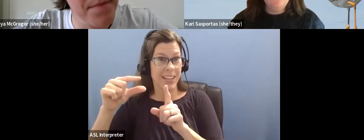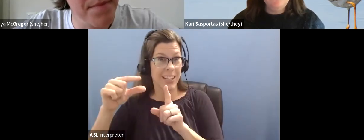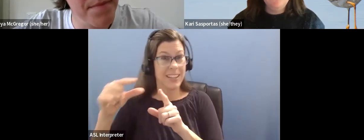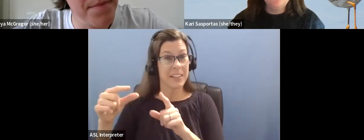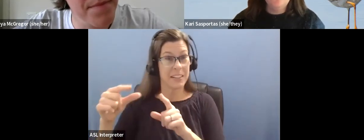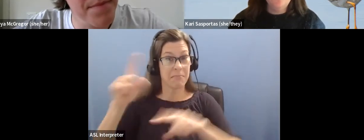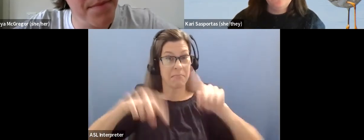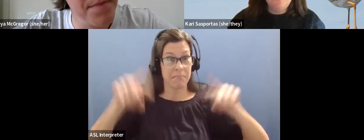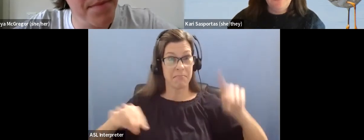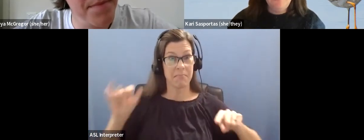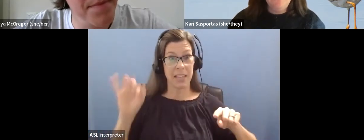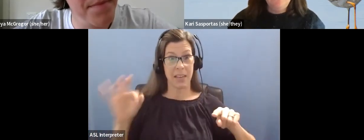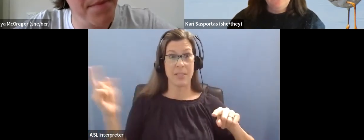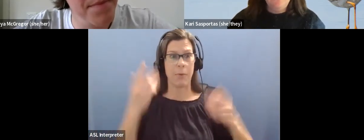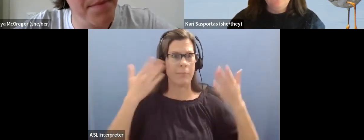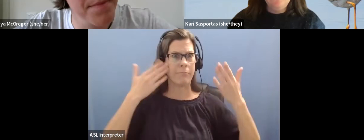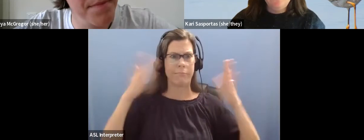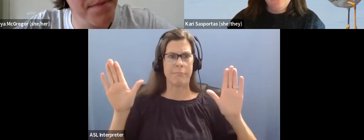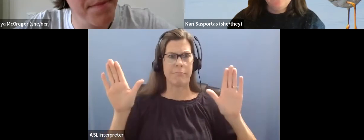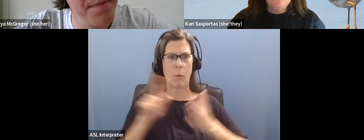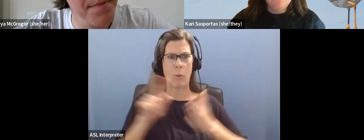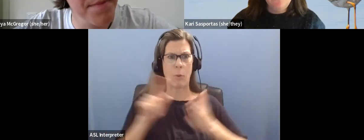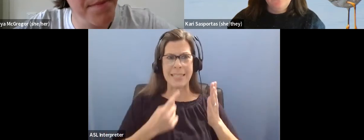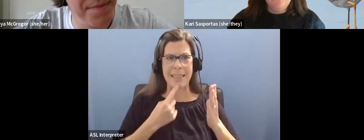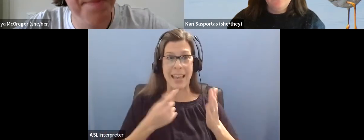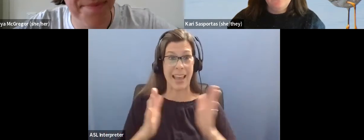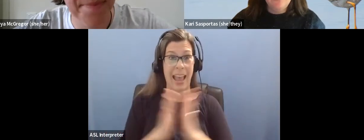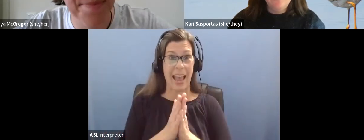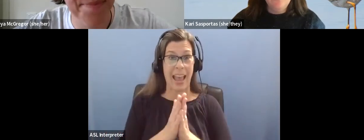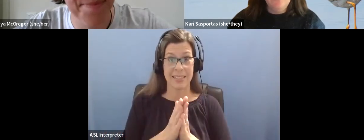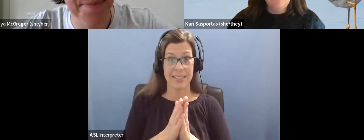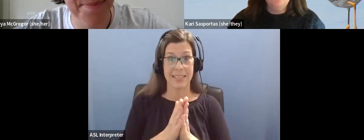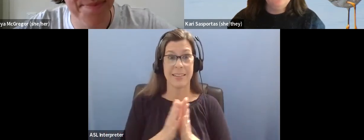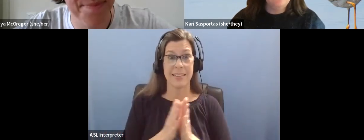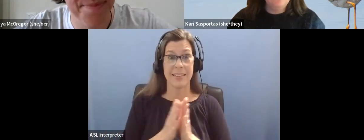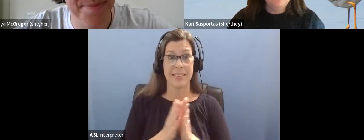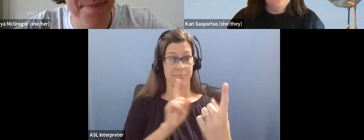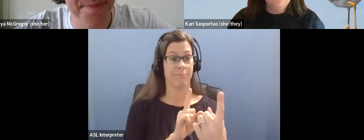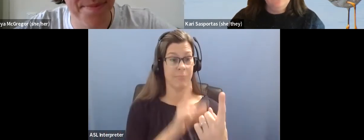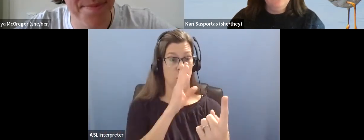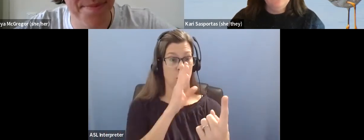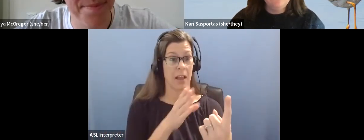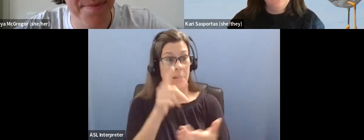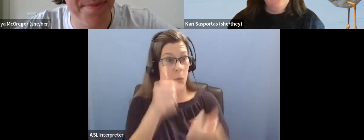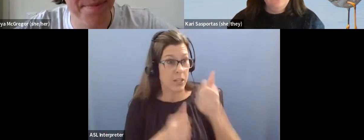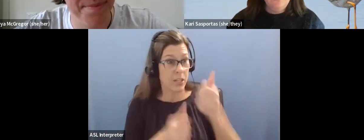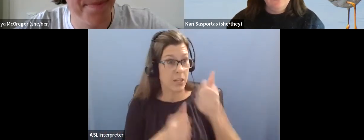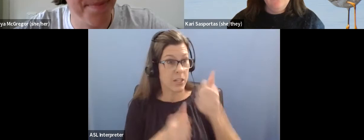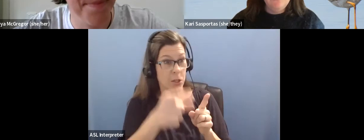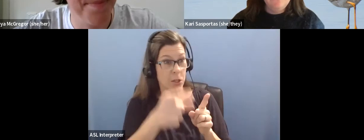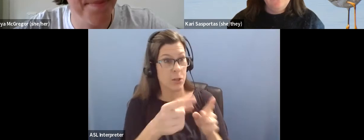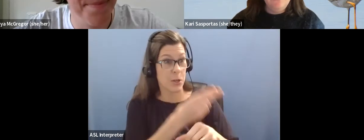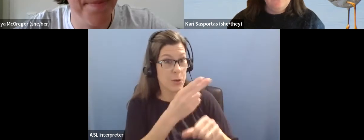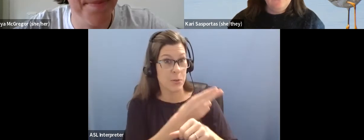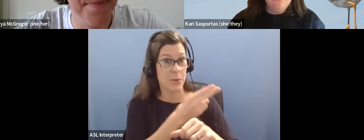someone who's uncertain what to say, um, is to ask the person that they're interacting with, what terminology do you use? Um,